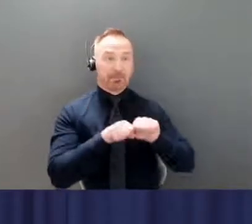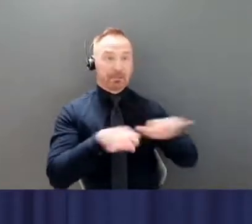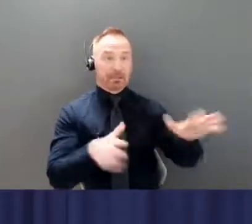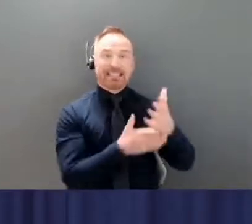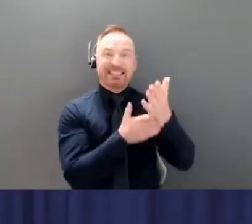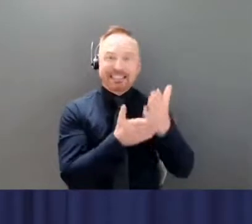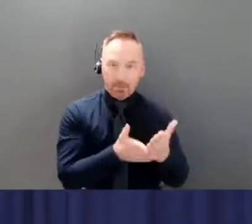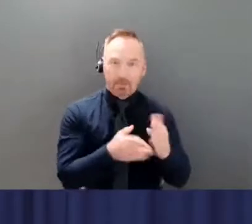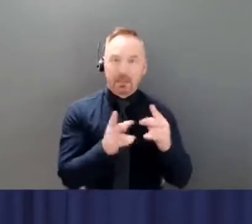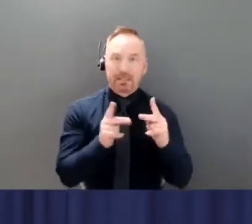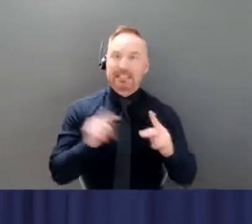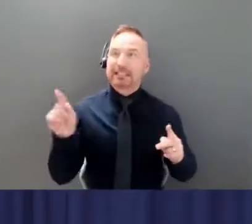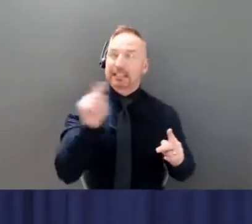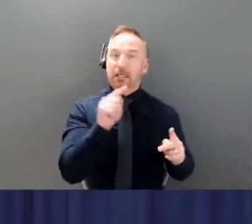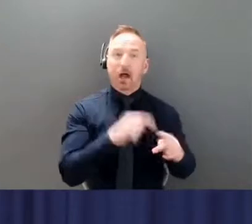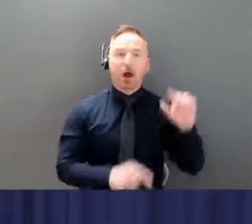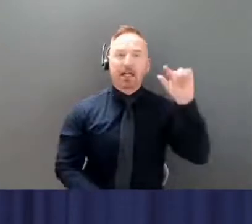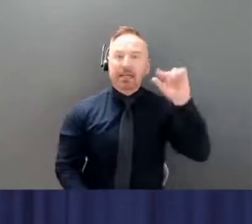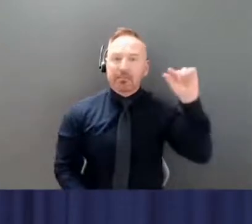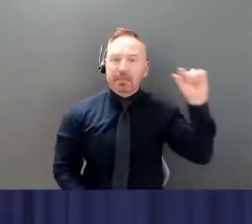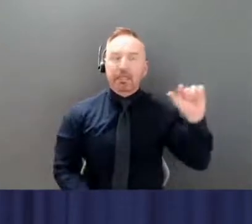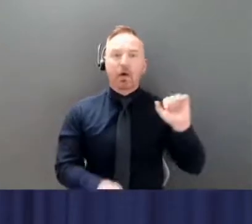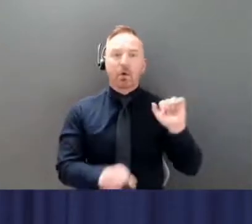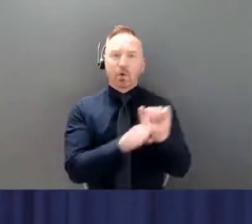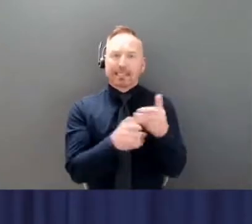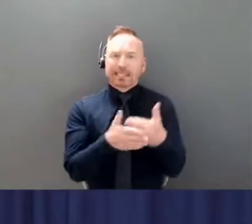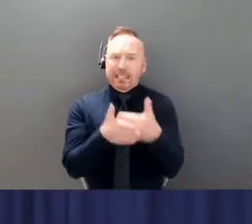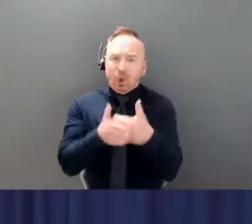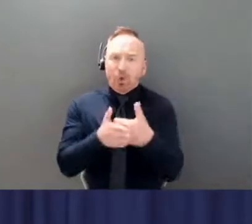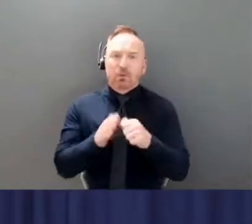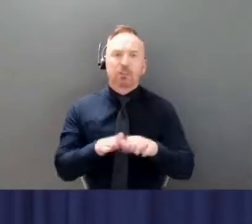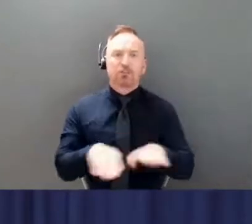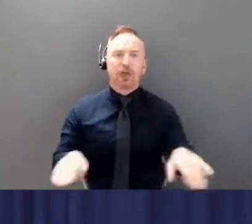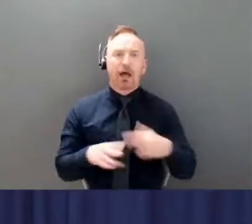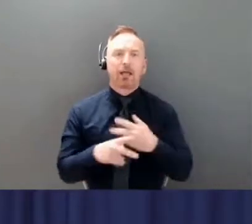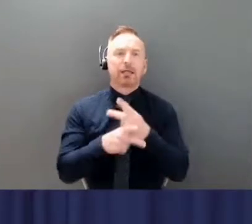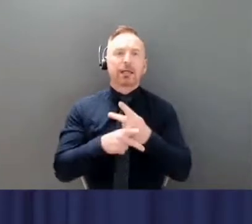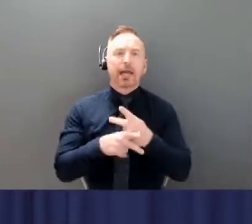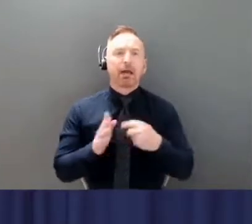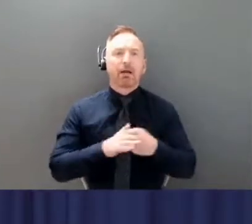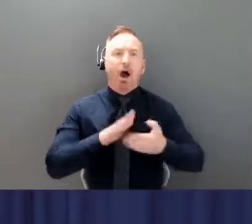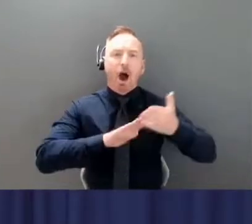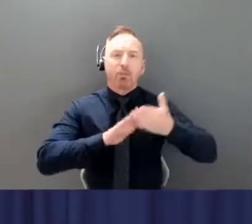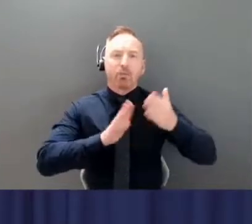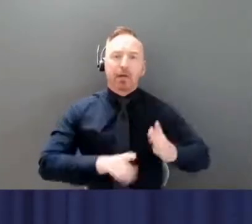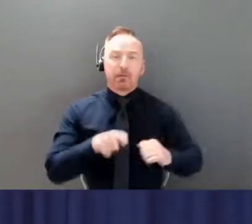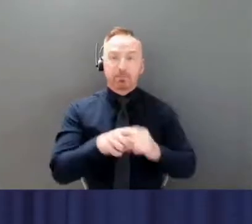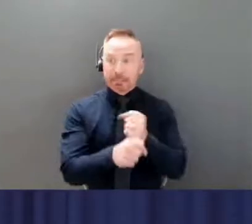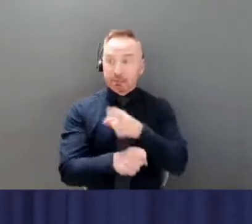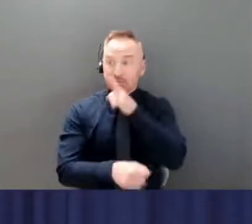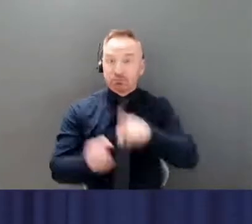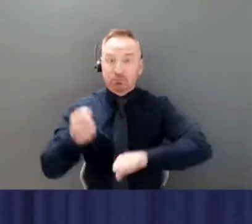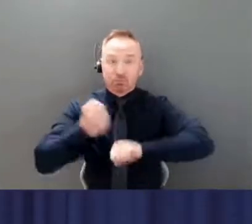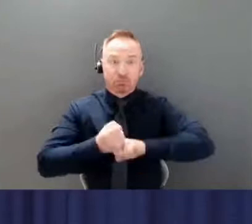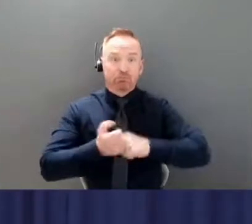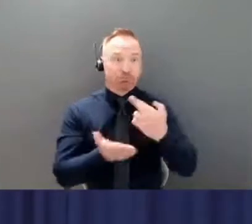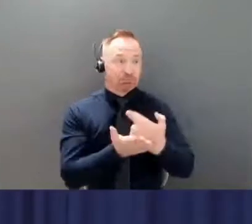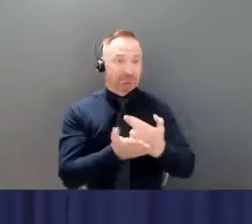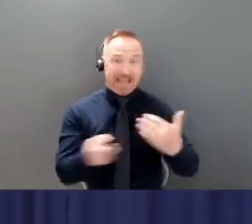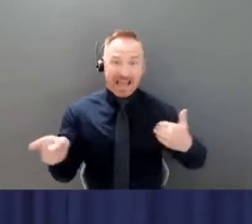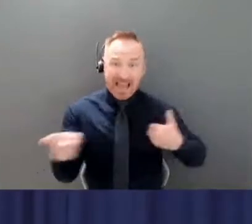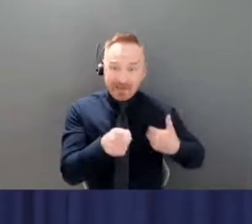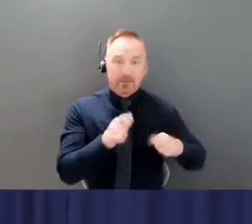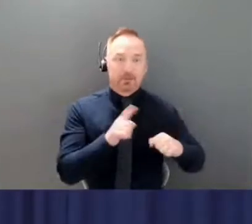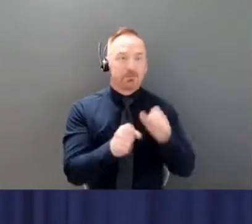Our government is working closely with child care operators to ensure that they have the support and resources that they need to get